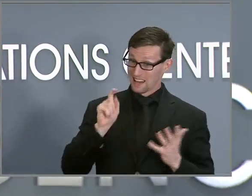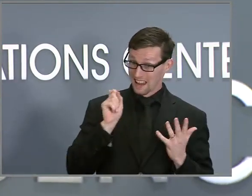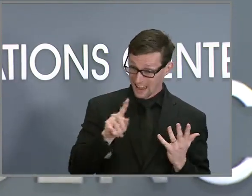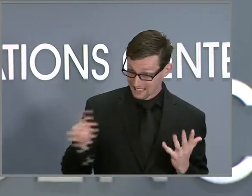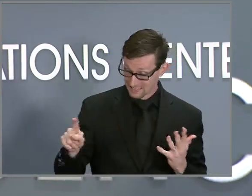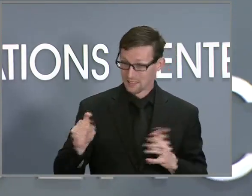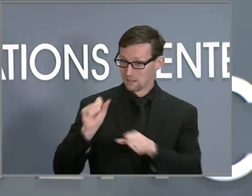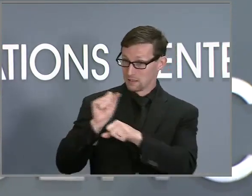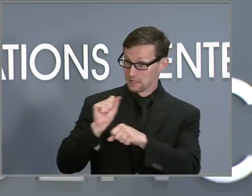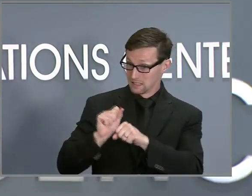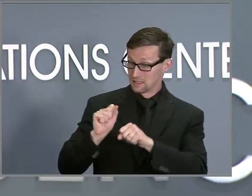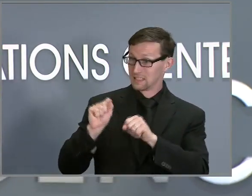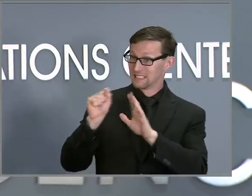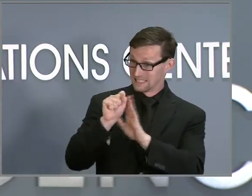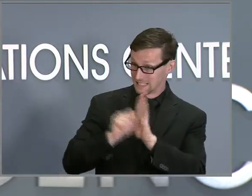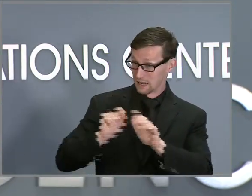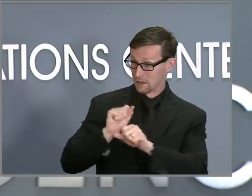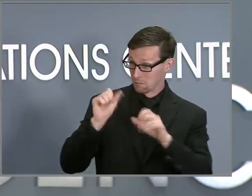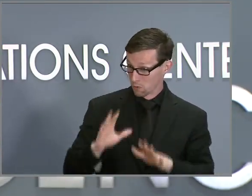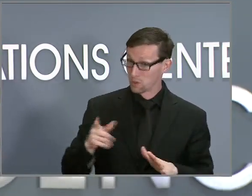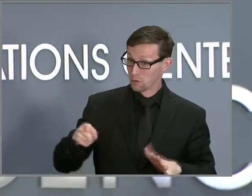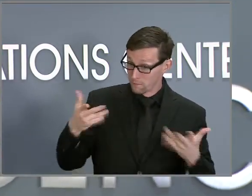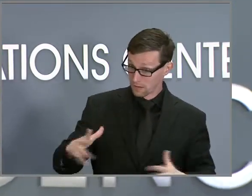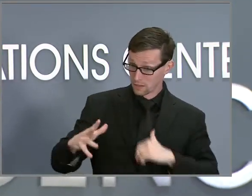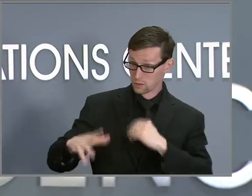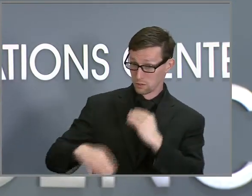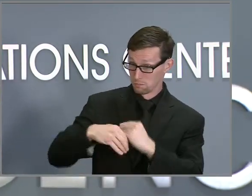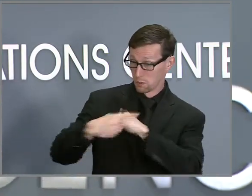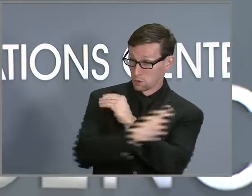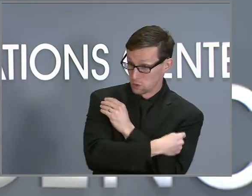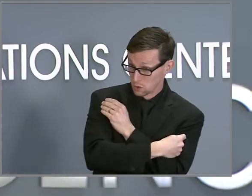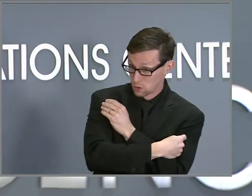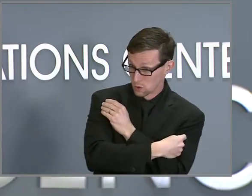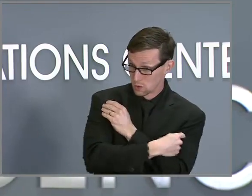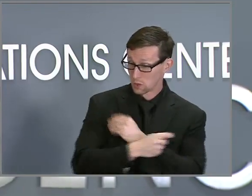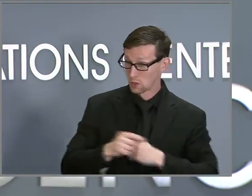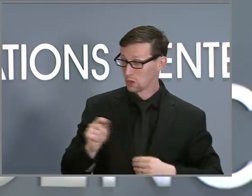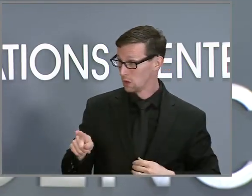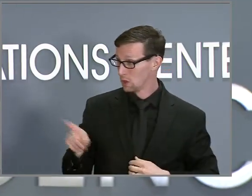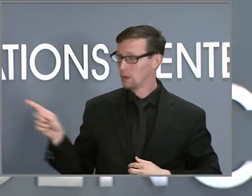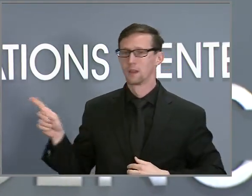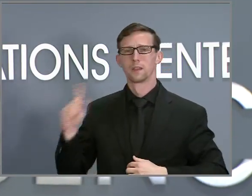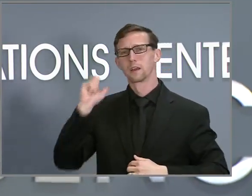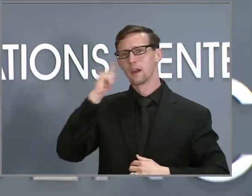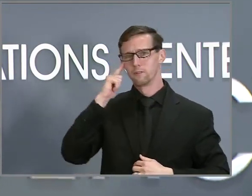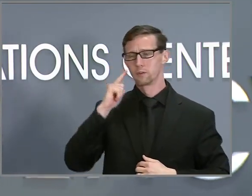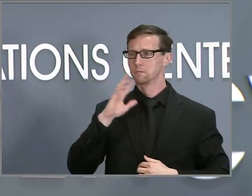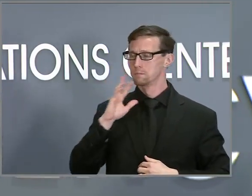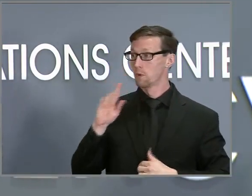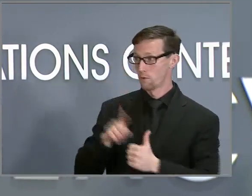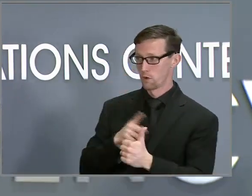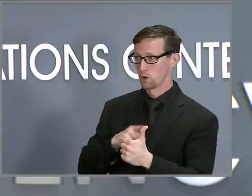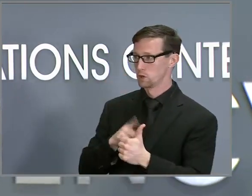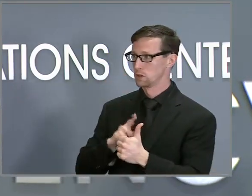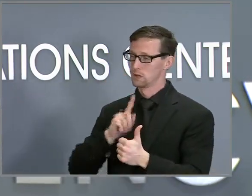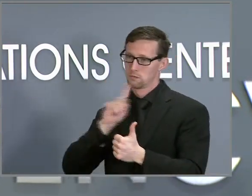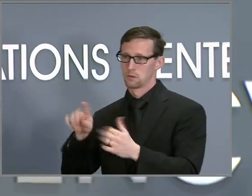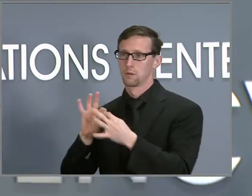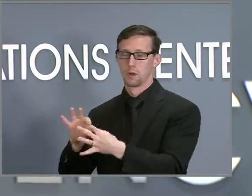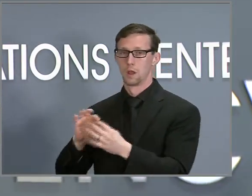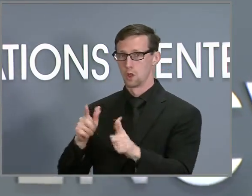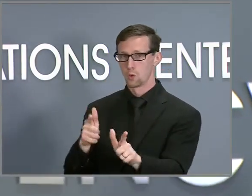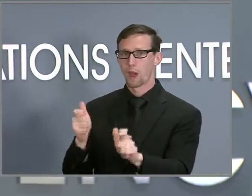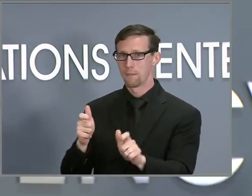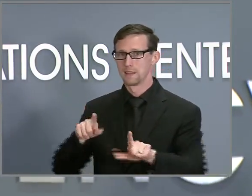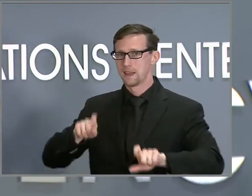tracking that information yet? Well, first let me go to rapid tests. I was on the phone with the White House team today. I'm constantly